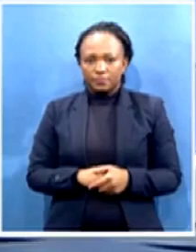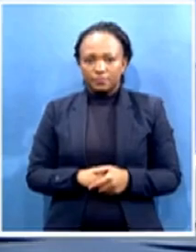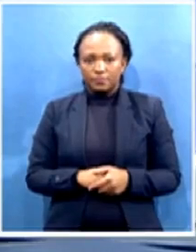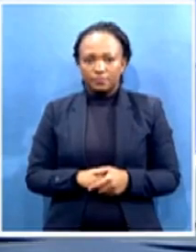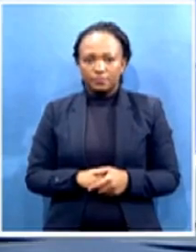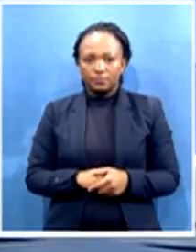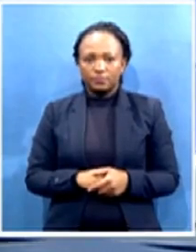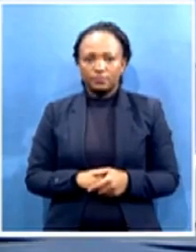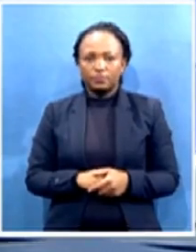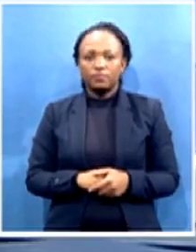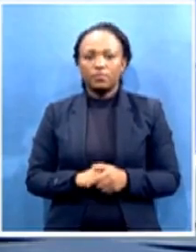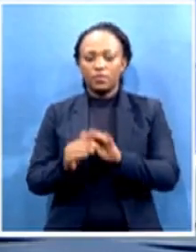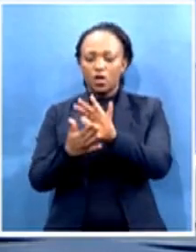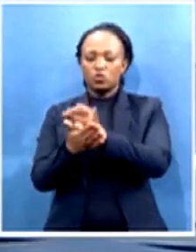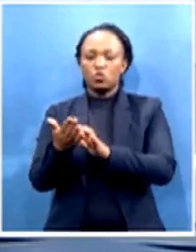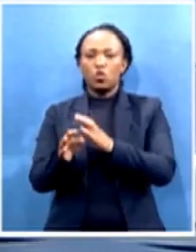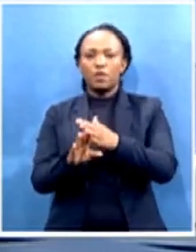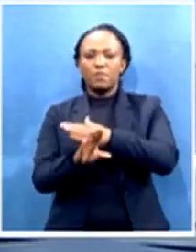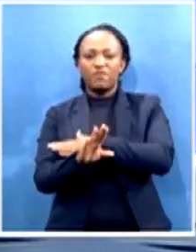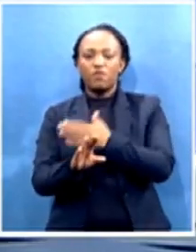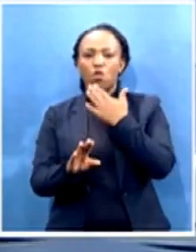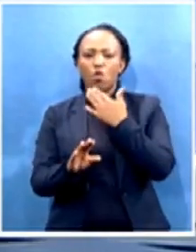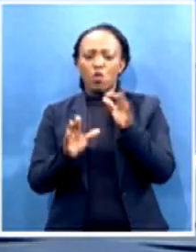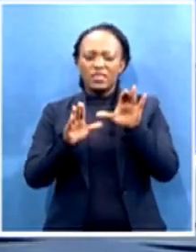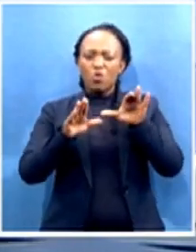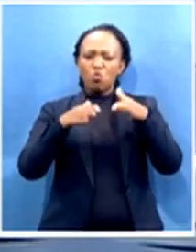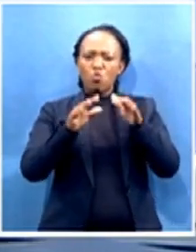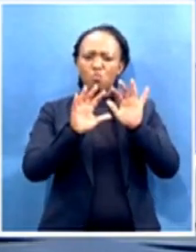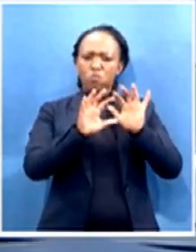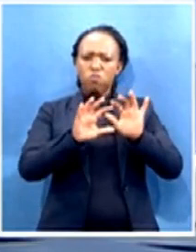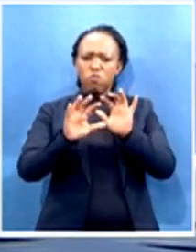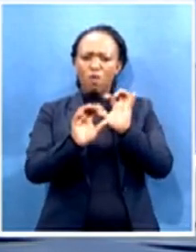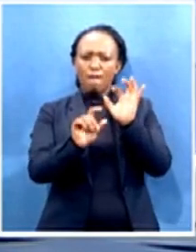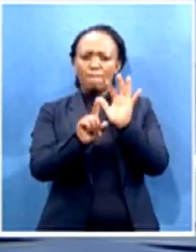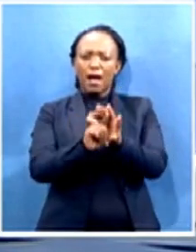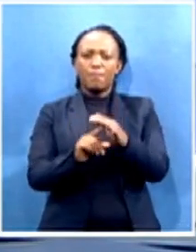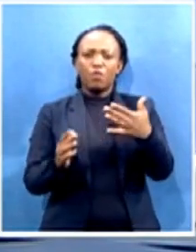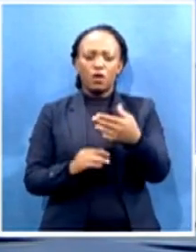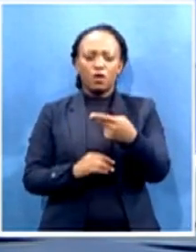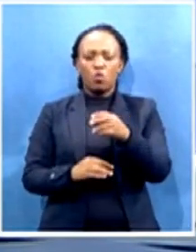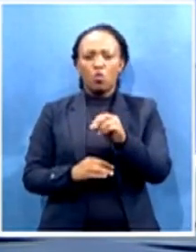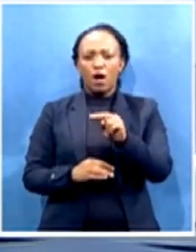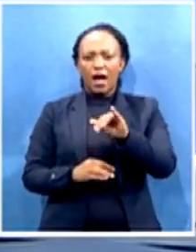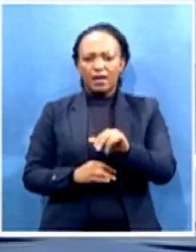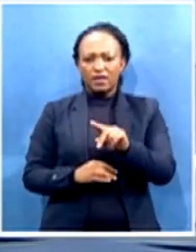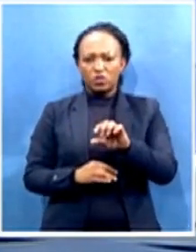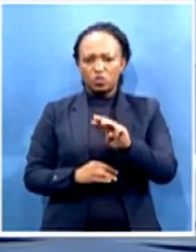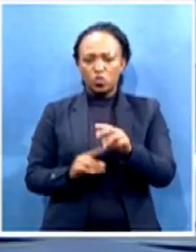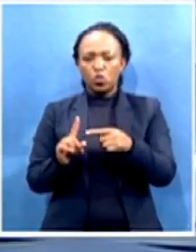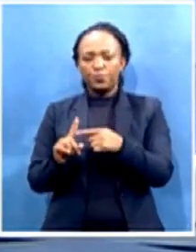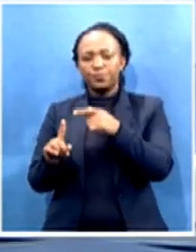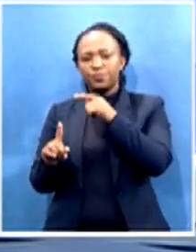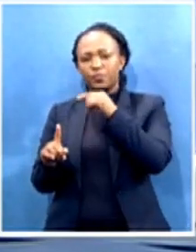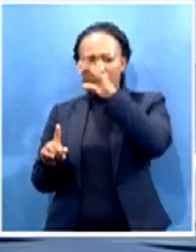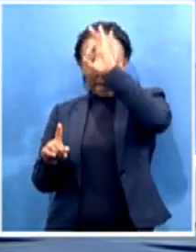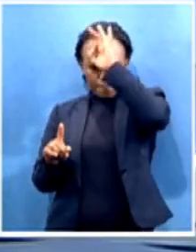Mob Justice and Hani Ju, we're joined now by Gauteng Police Spokesperson K. Makubele. A very good day and thanks for making the time to talk to us.